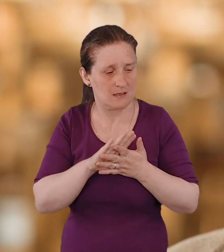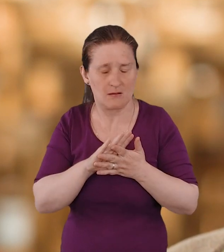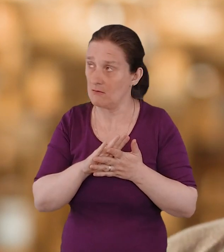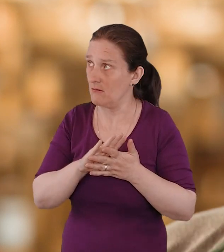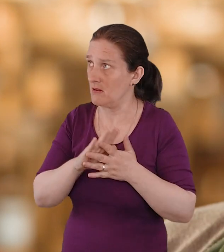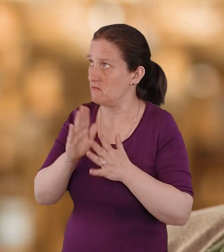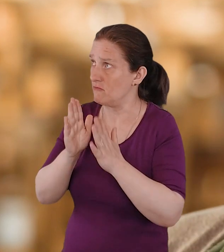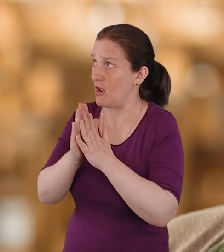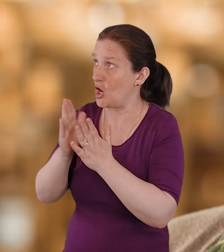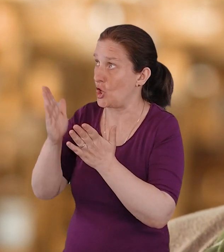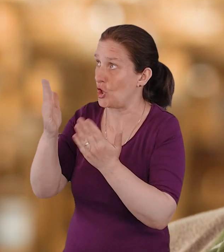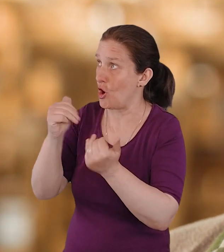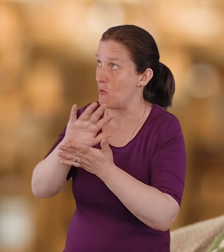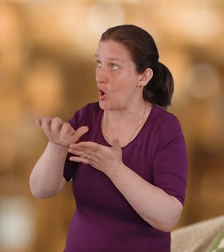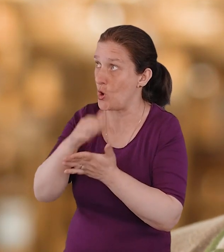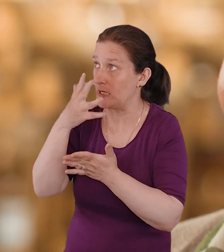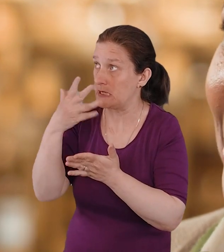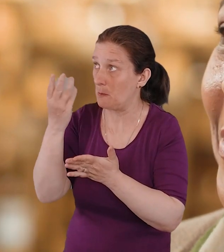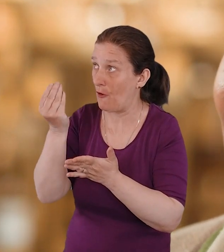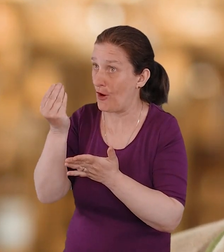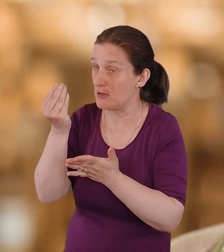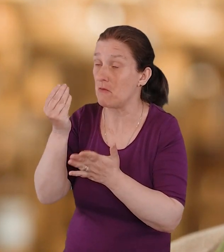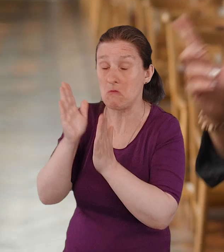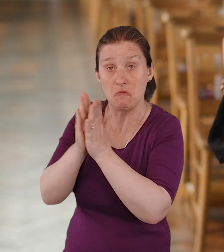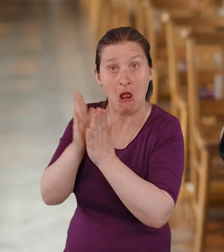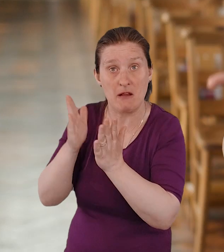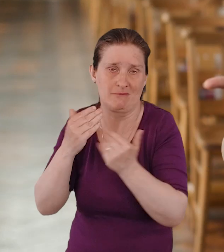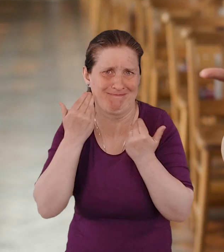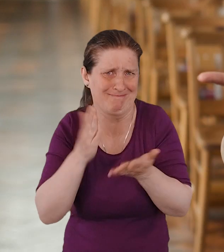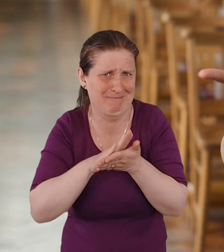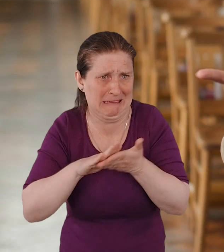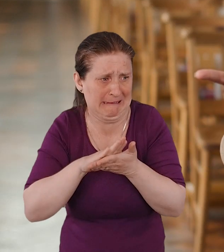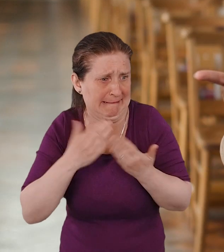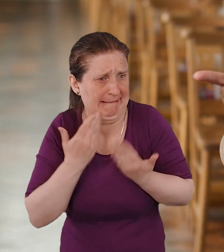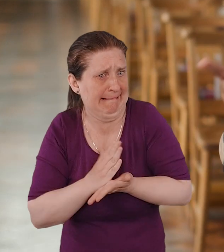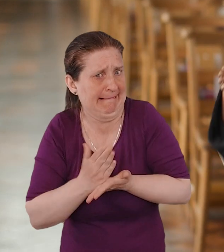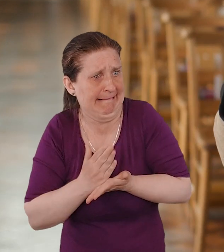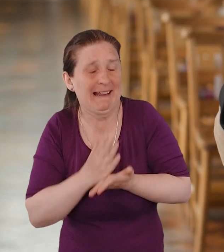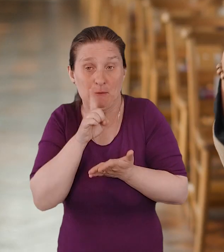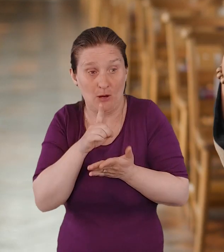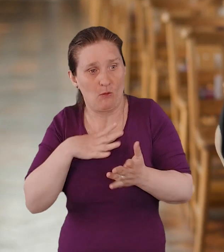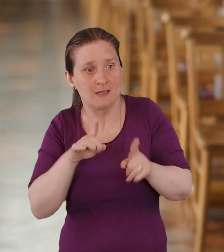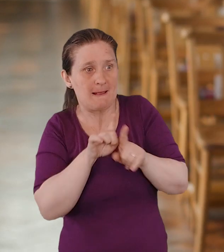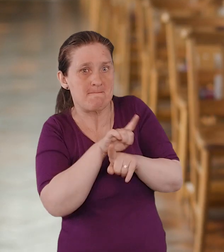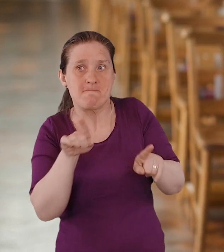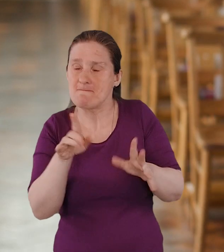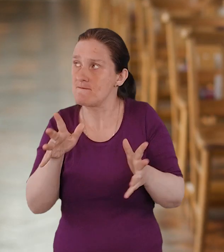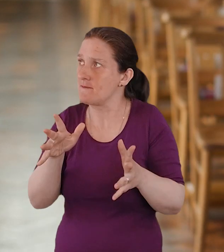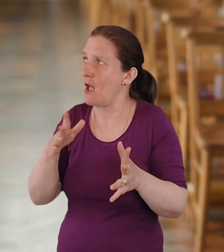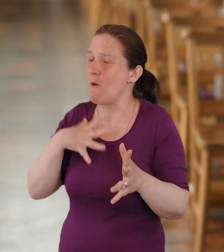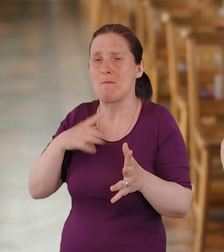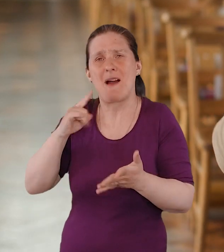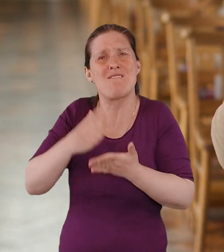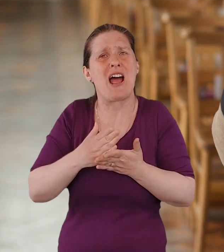Holy Spirit, I thought, well, okay, I don't know exactly what that means, but I want what these people have. You know, I want a faith that is